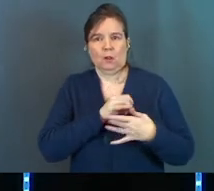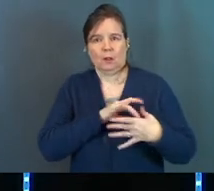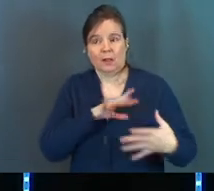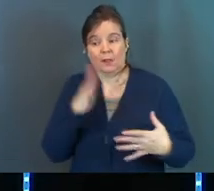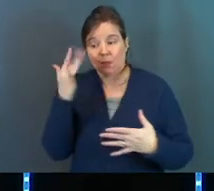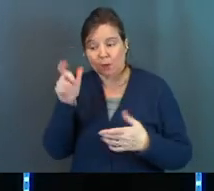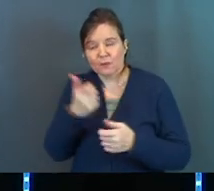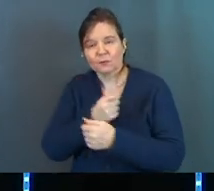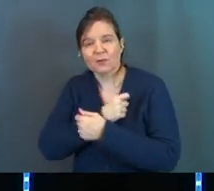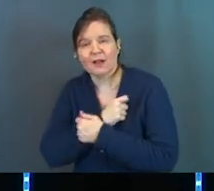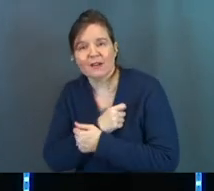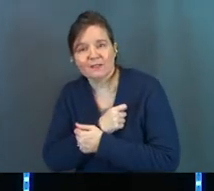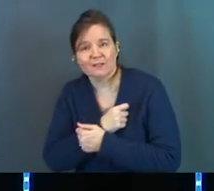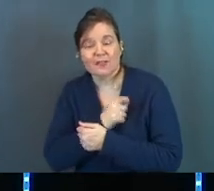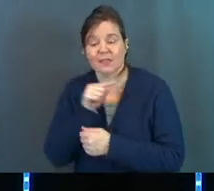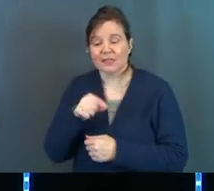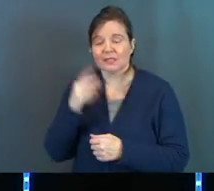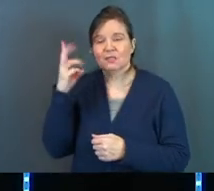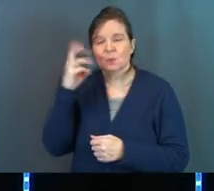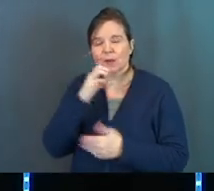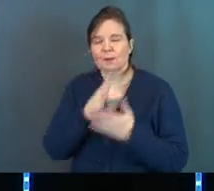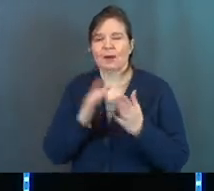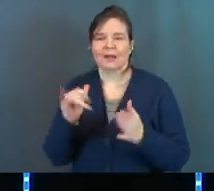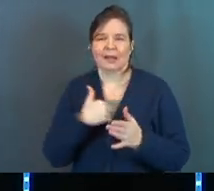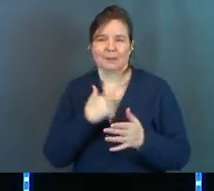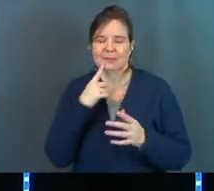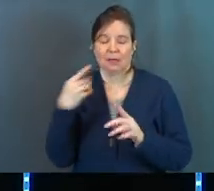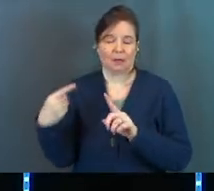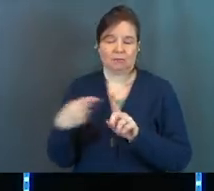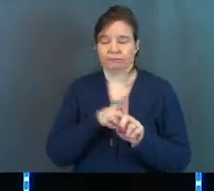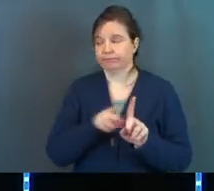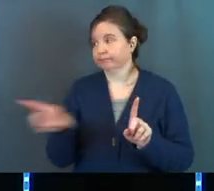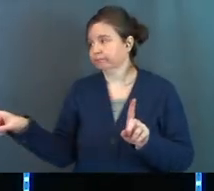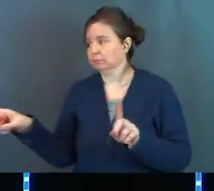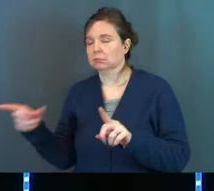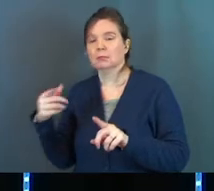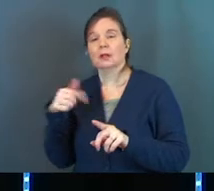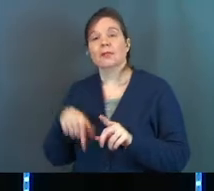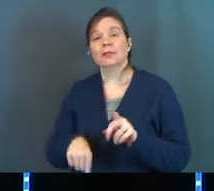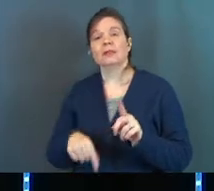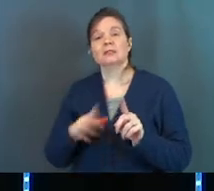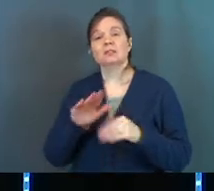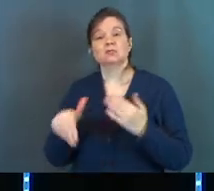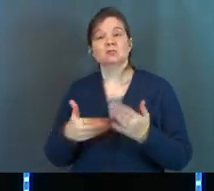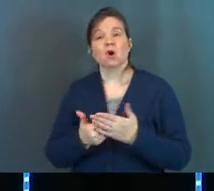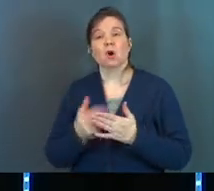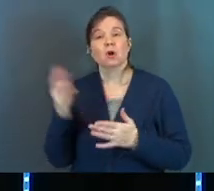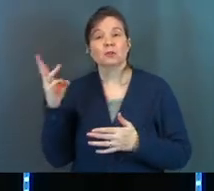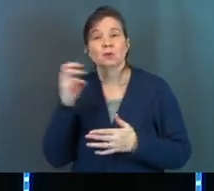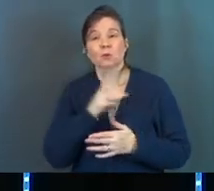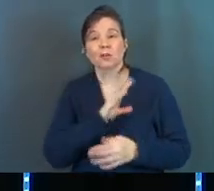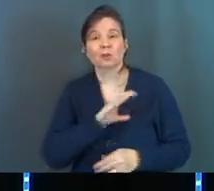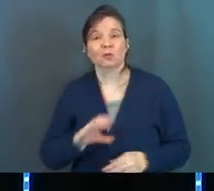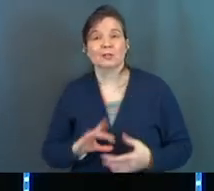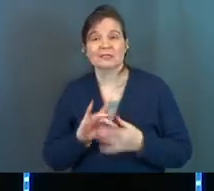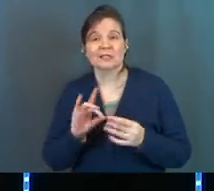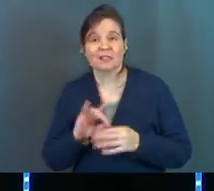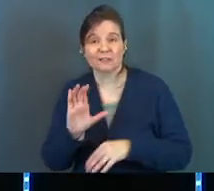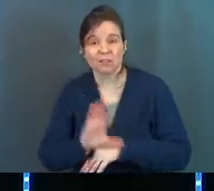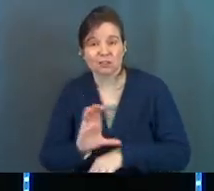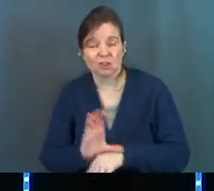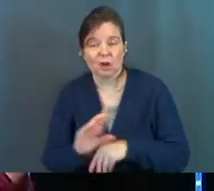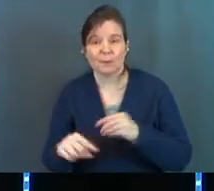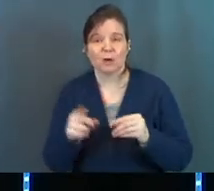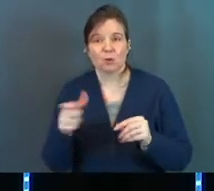you have to love. And this is the weird part. Like, I'm going to take a right turn here, right? Like, this is all the weird Christian stuff in